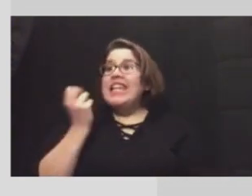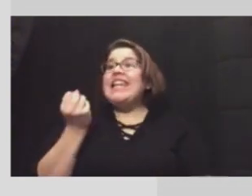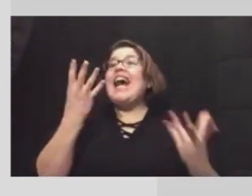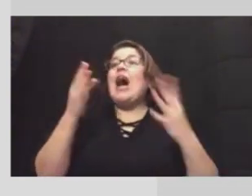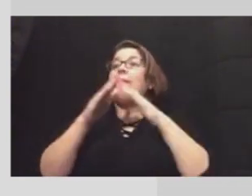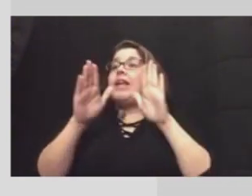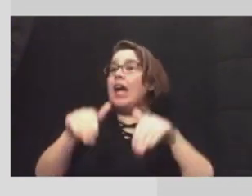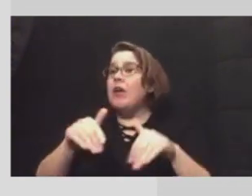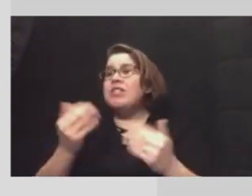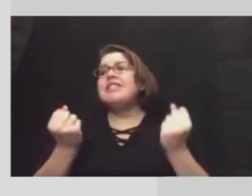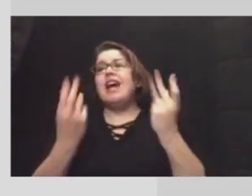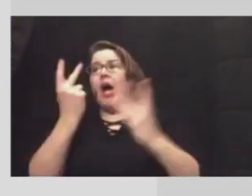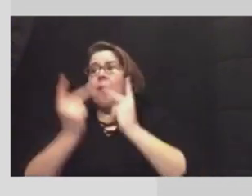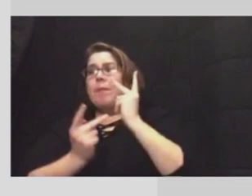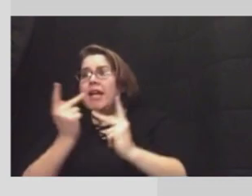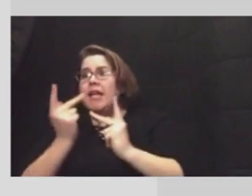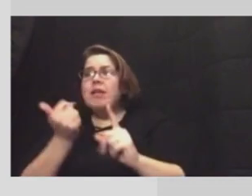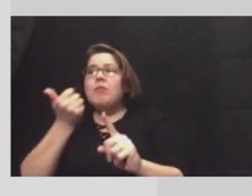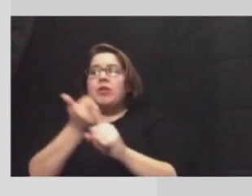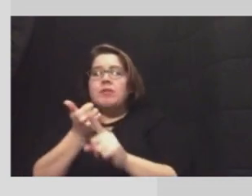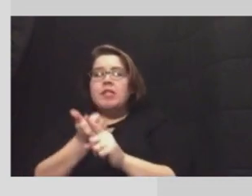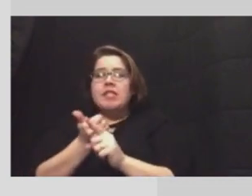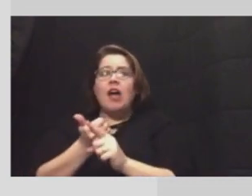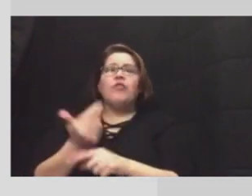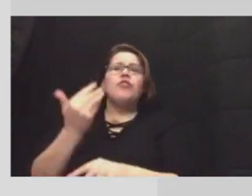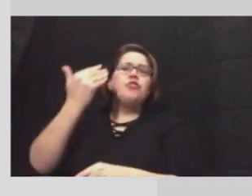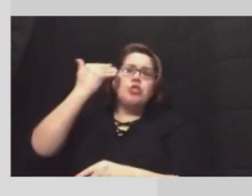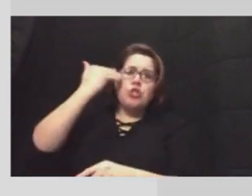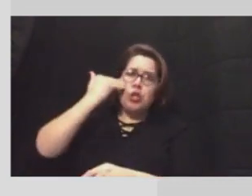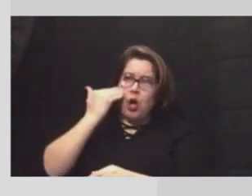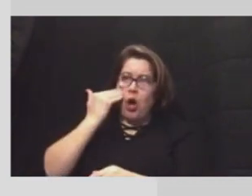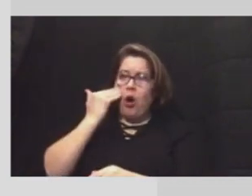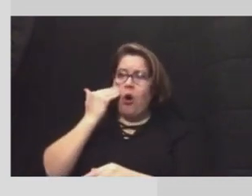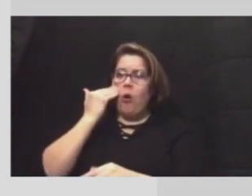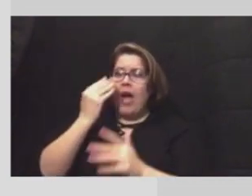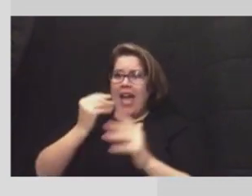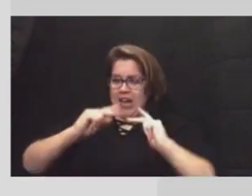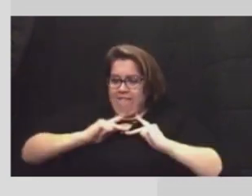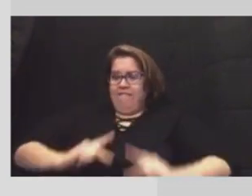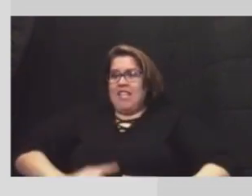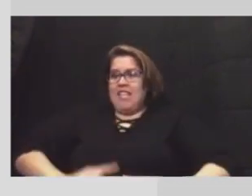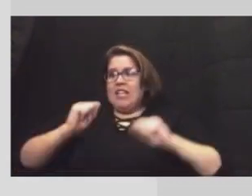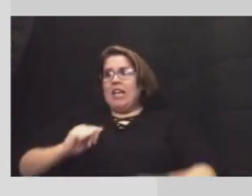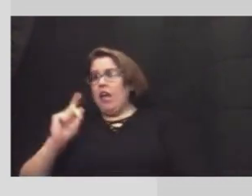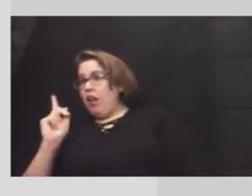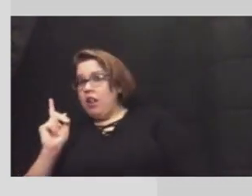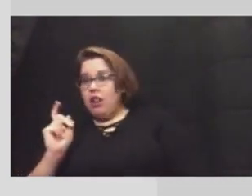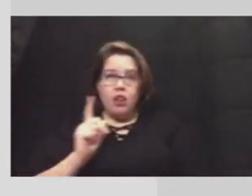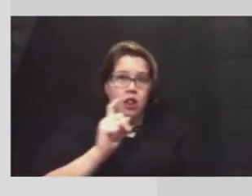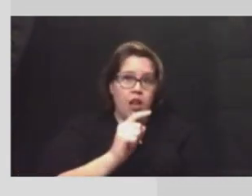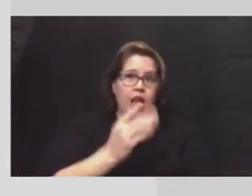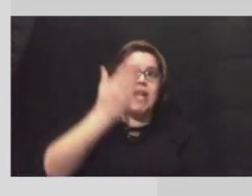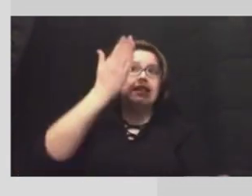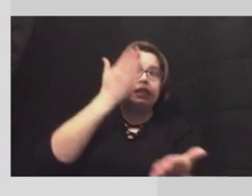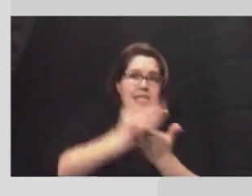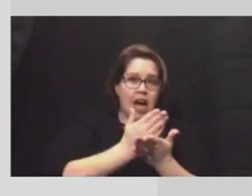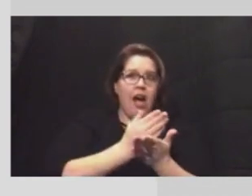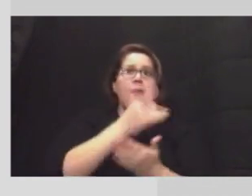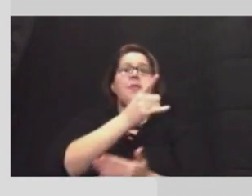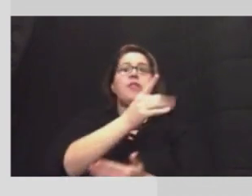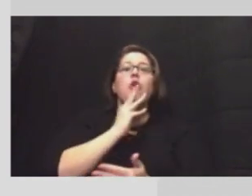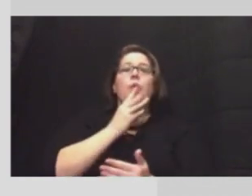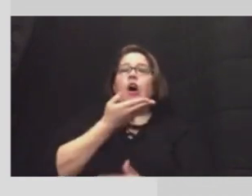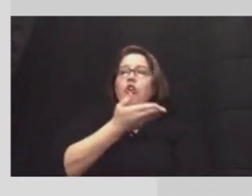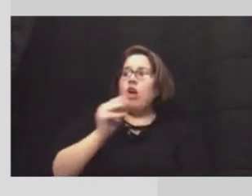many individuals are going to be able to have the wherever fall and the knowledge and physically able to get out there and locate their meter